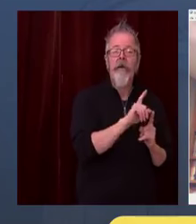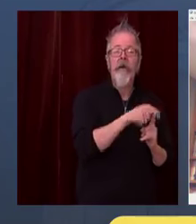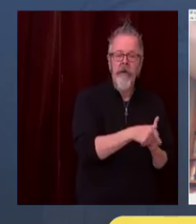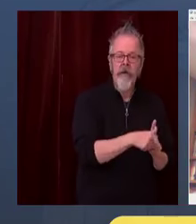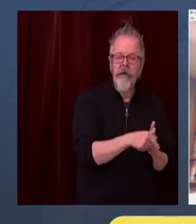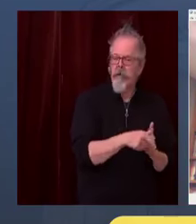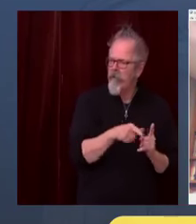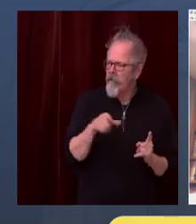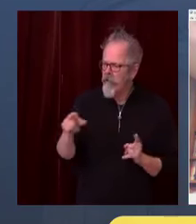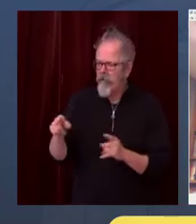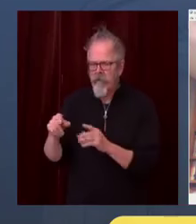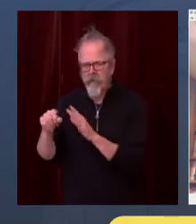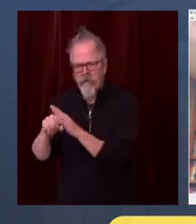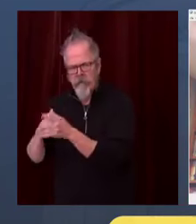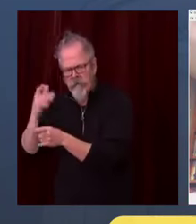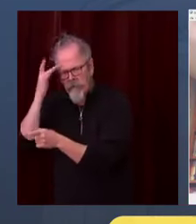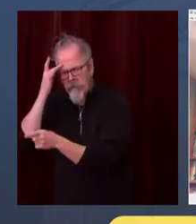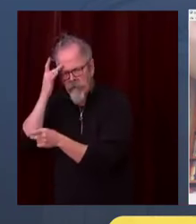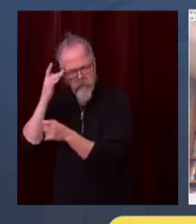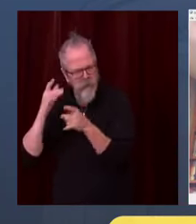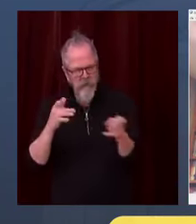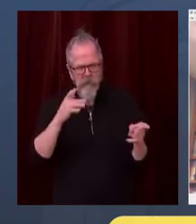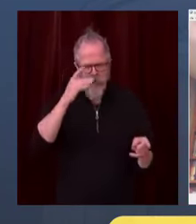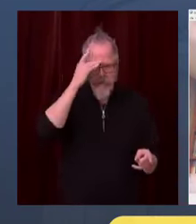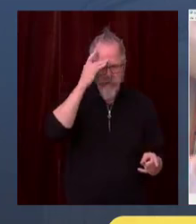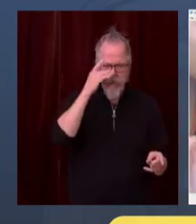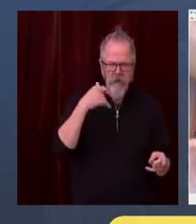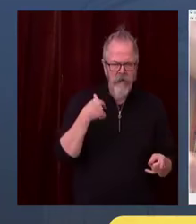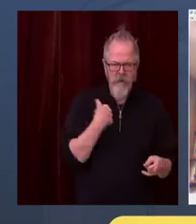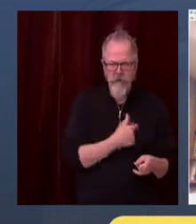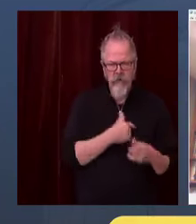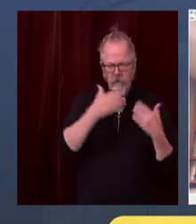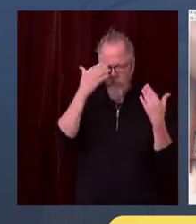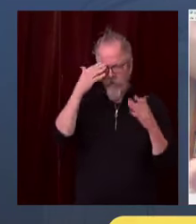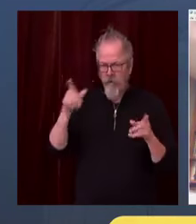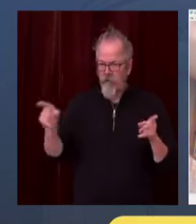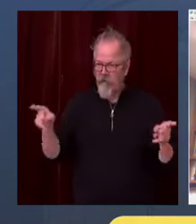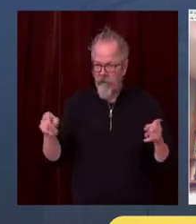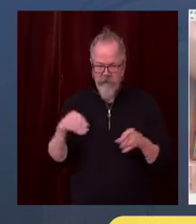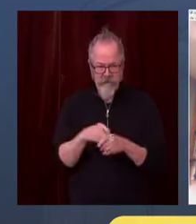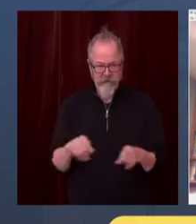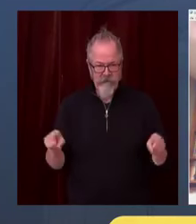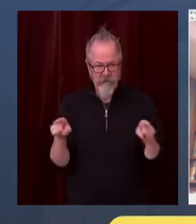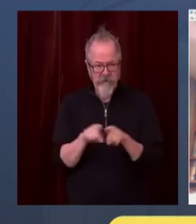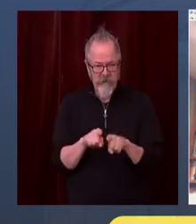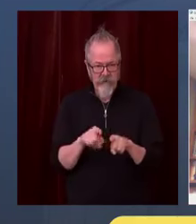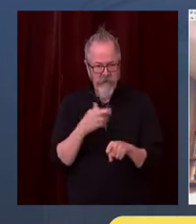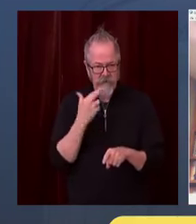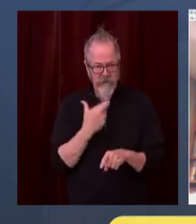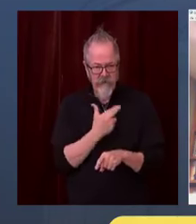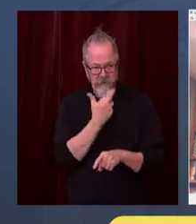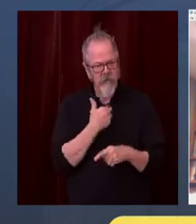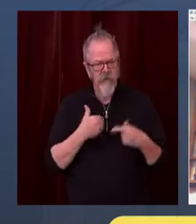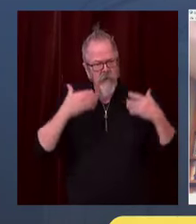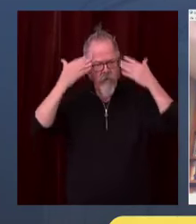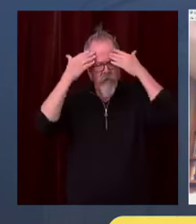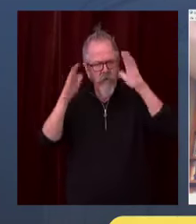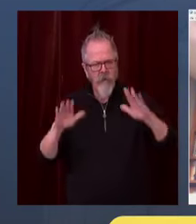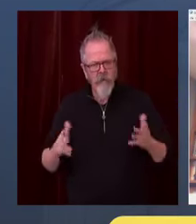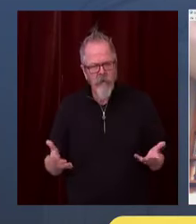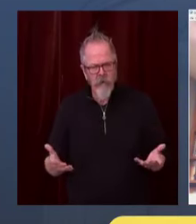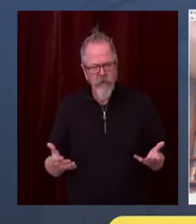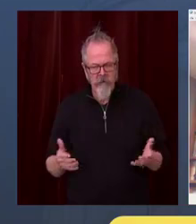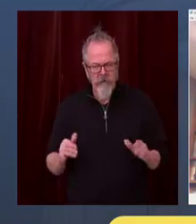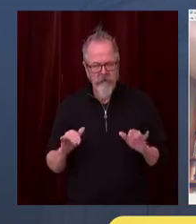data systems are not set up to be able to say this person was at restaurant X for X day and another patient